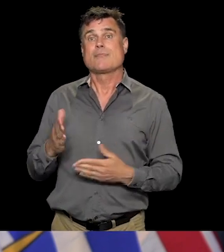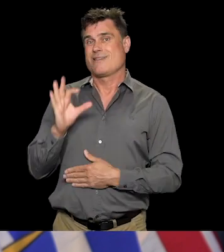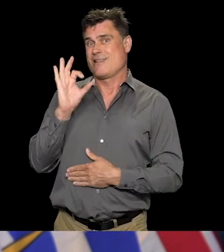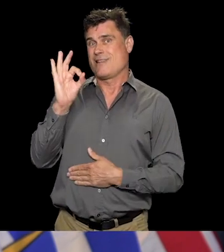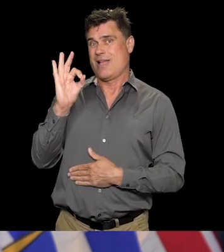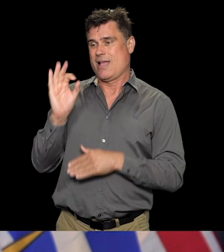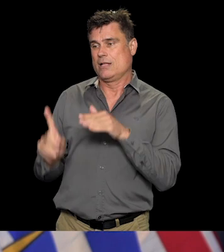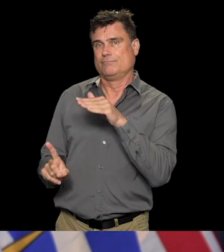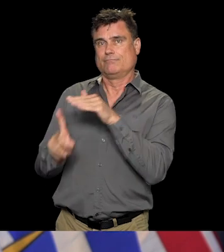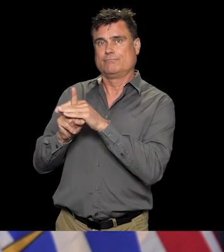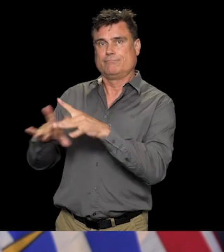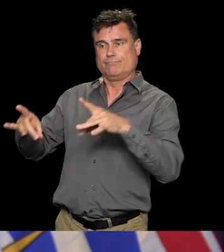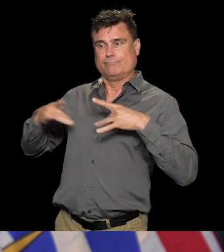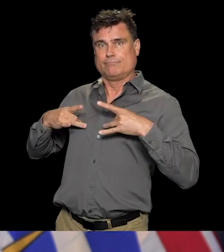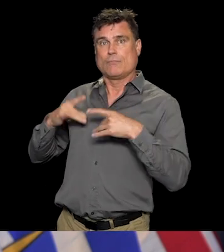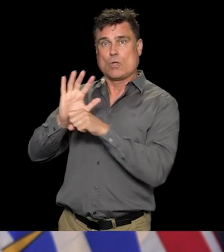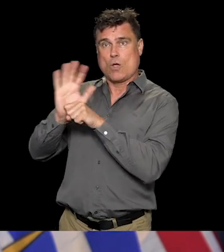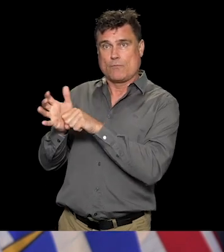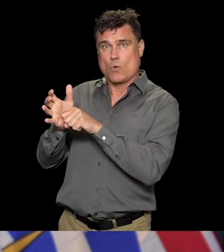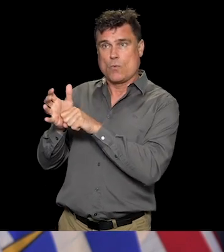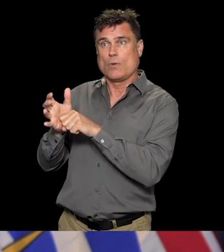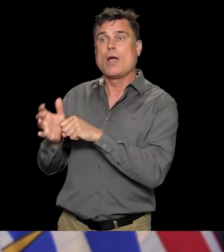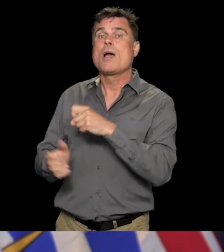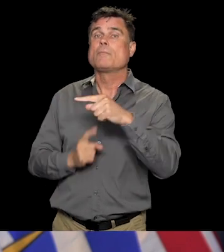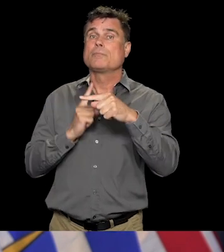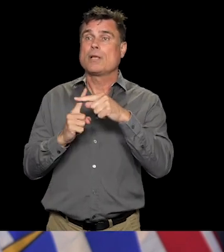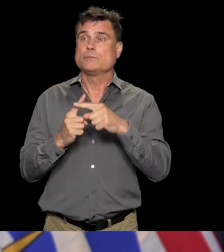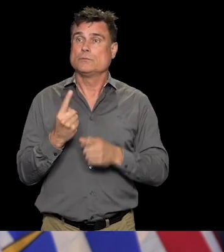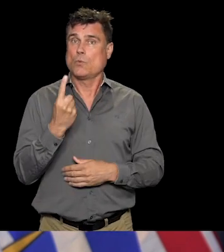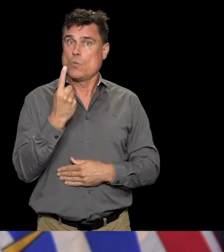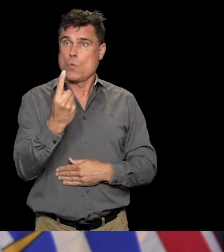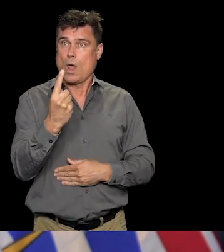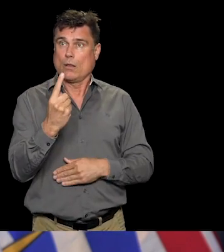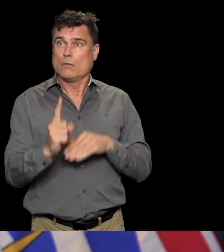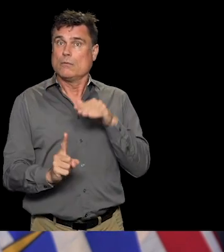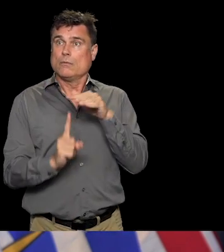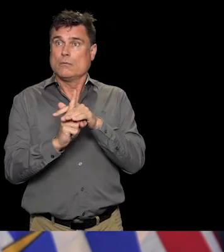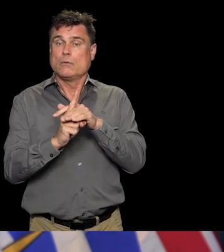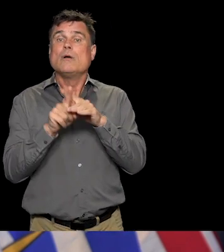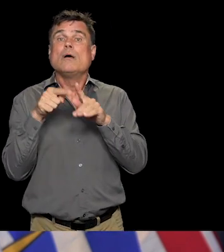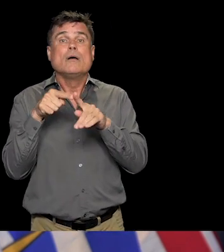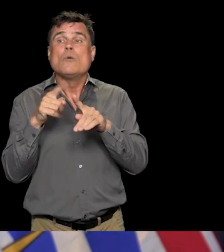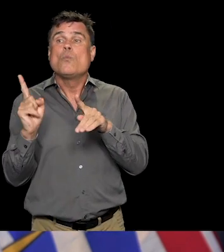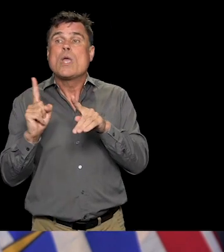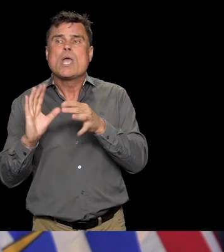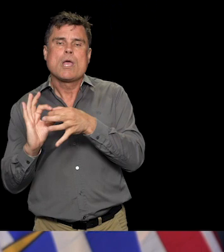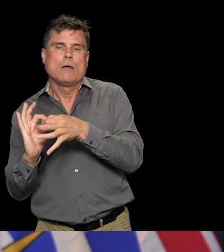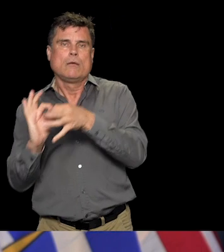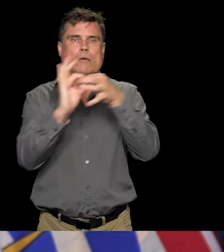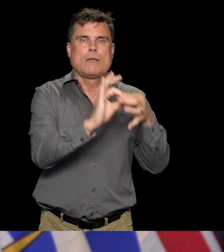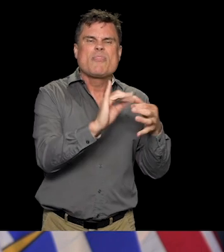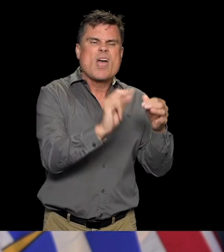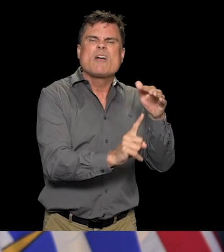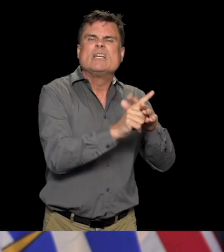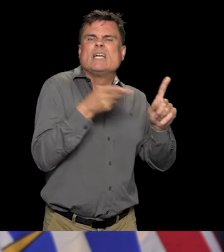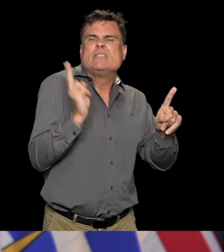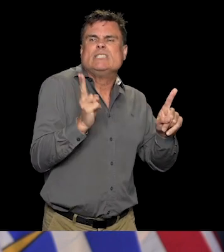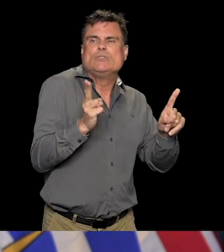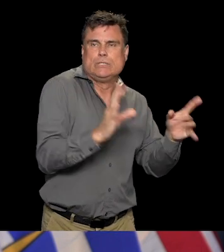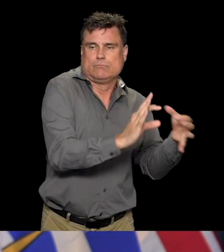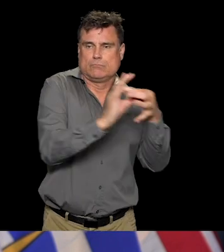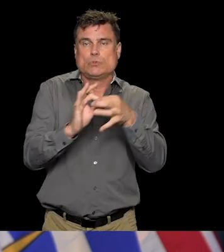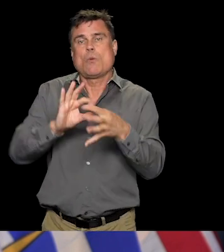COVID-19, and one additional epidemiologically linked case, bringing our total new cases to 10 in the province,